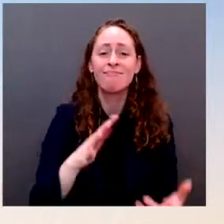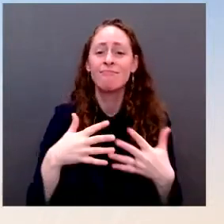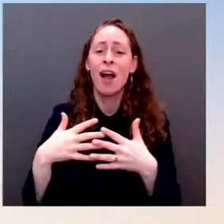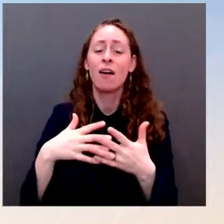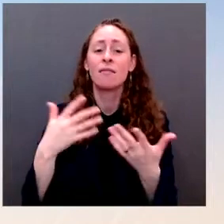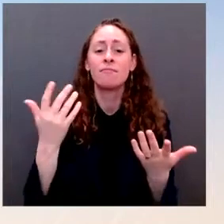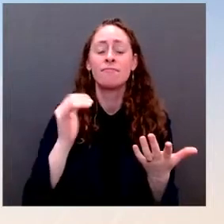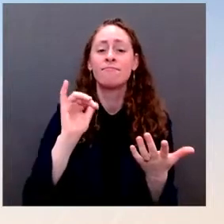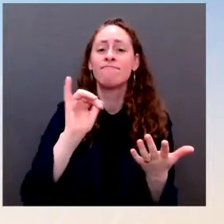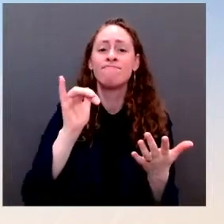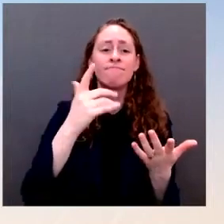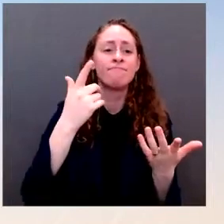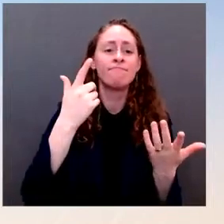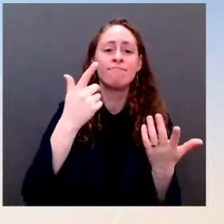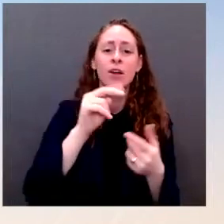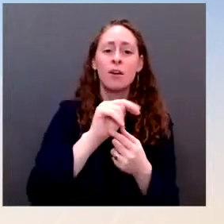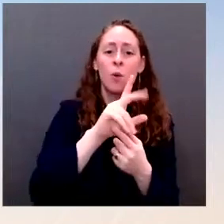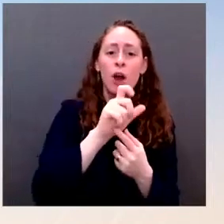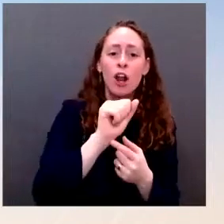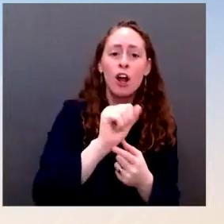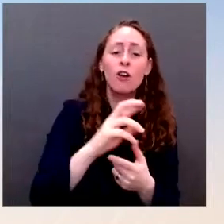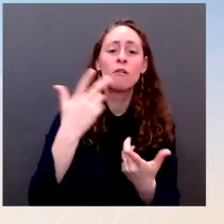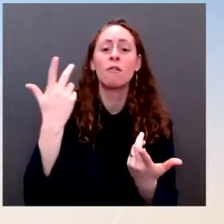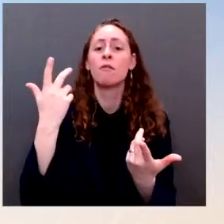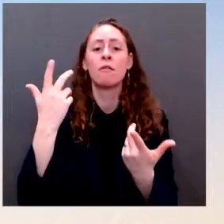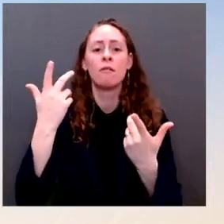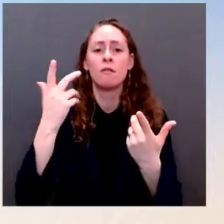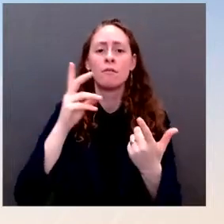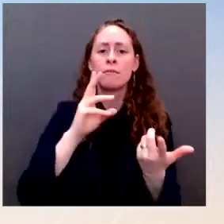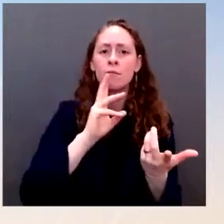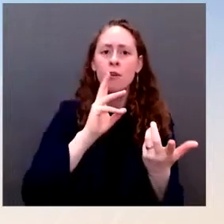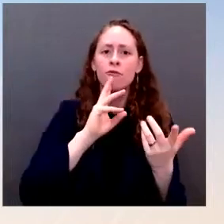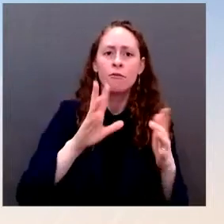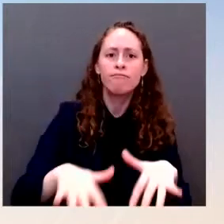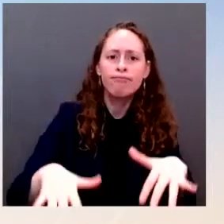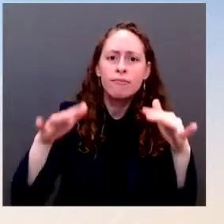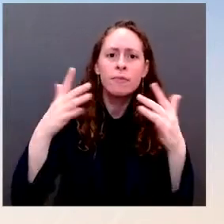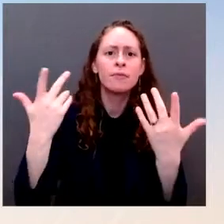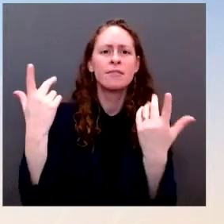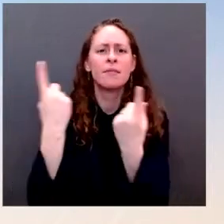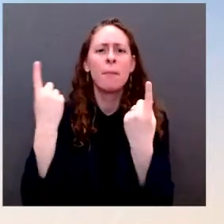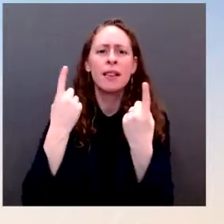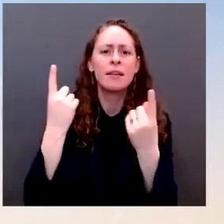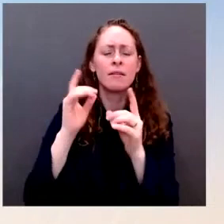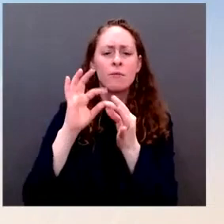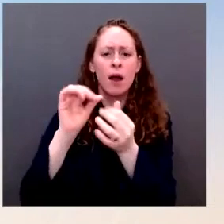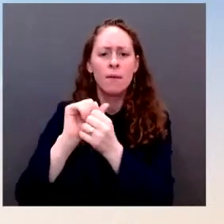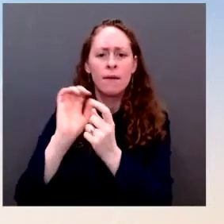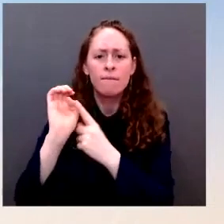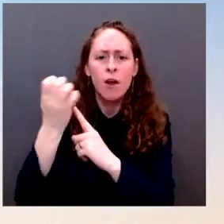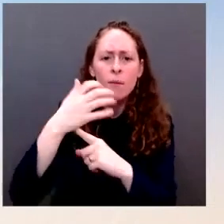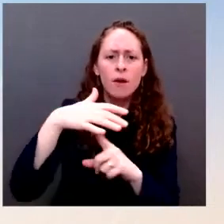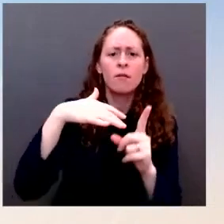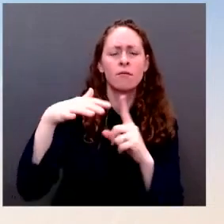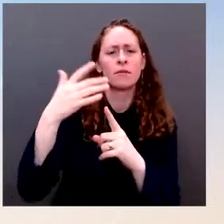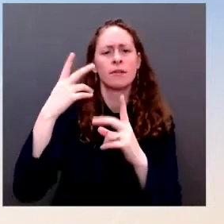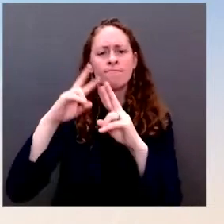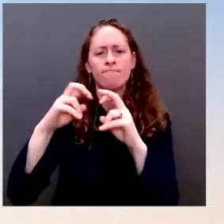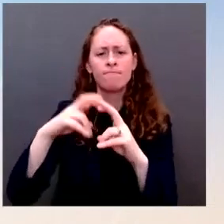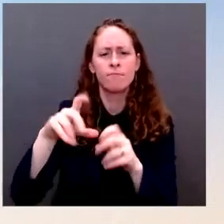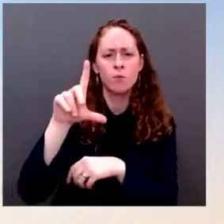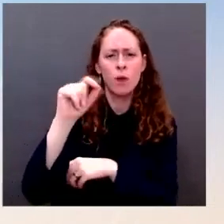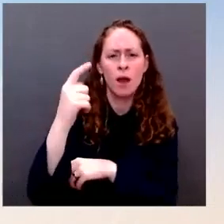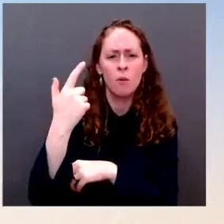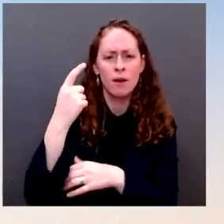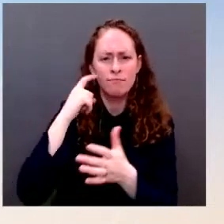flood projects. Based in the FY 2021 figures, the order can affect $262 billion in federal government construction,